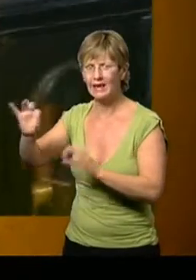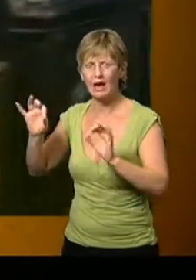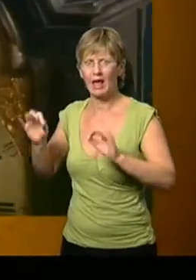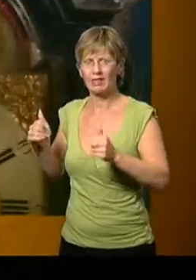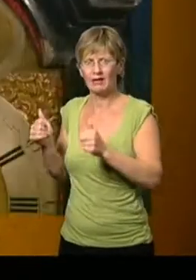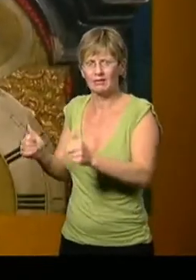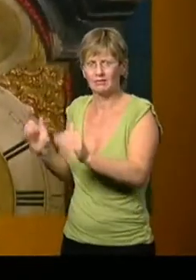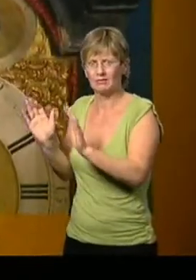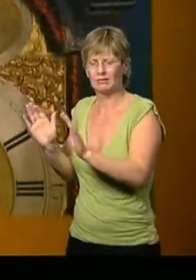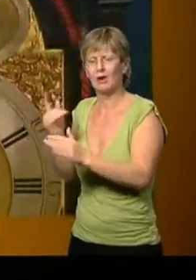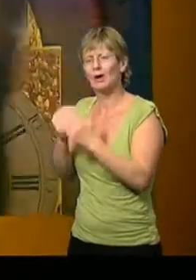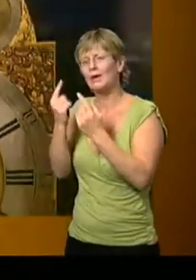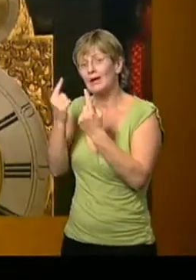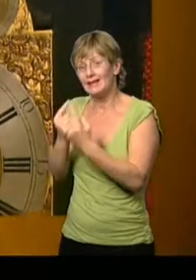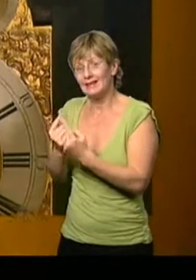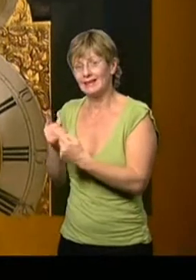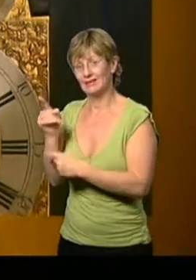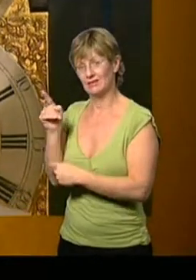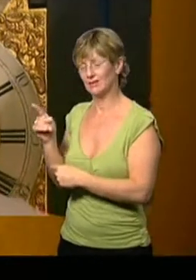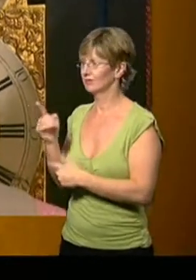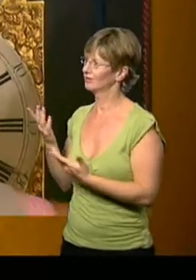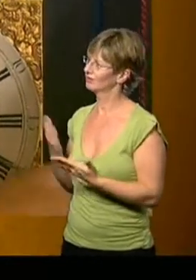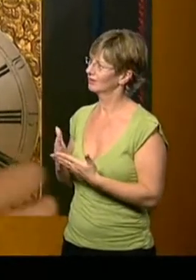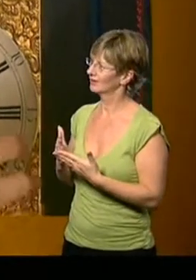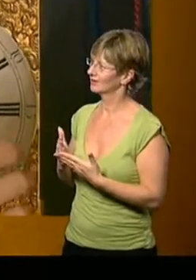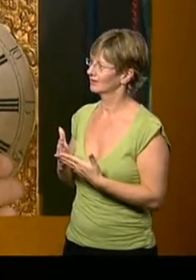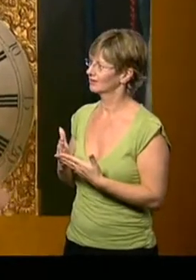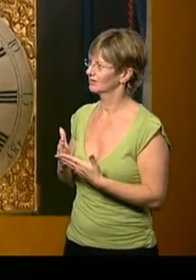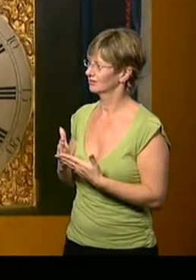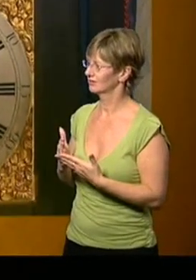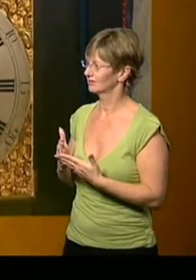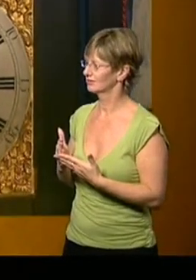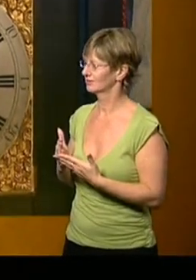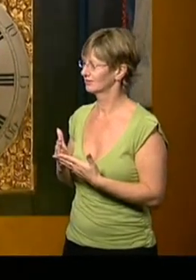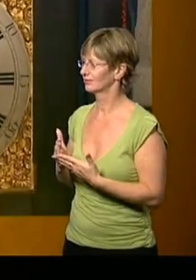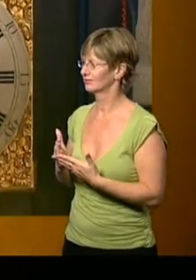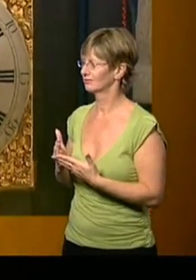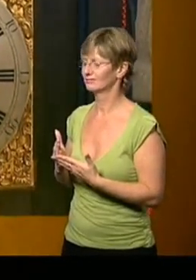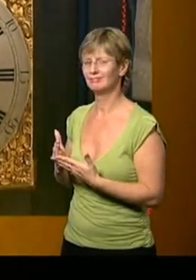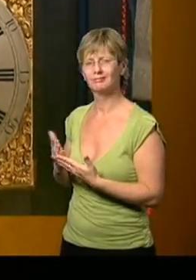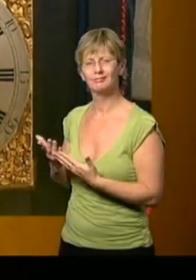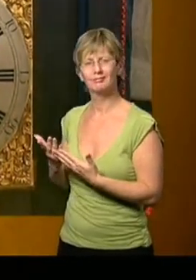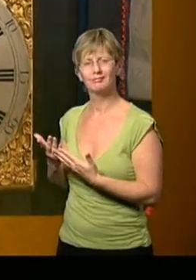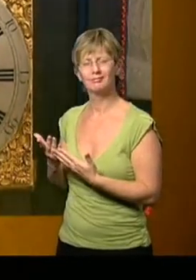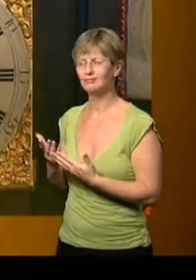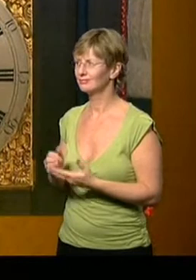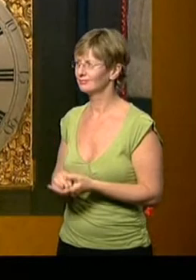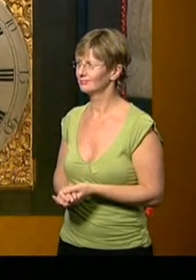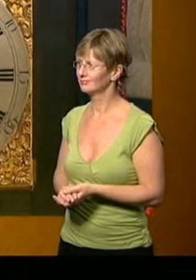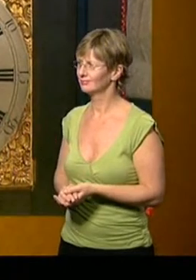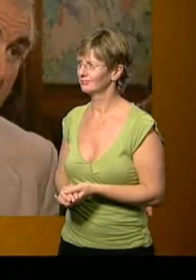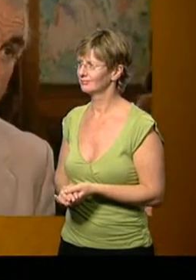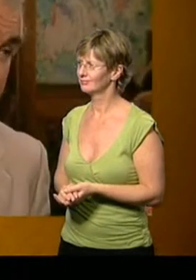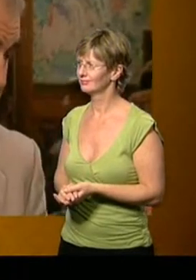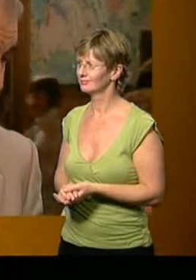Now, there's really only one thing to do with this. And that is, commercially, to